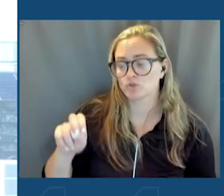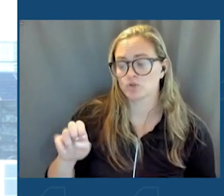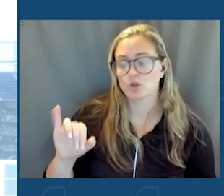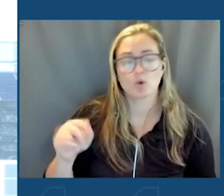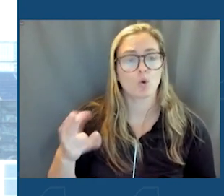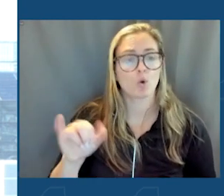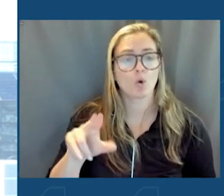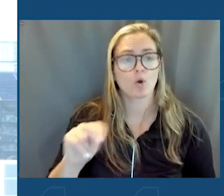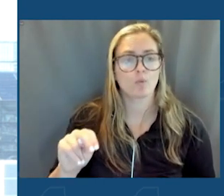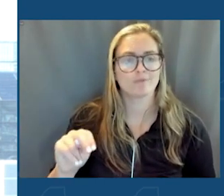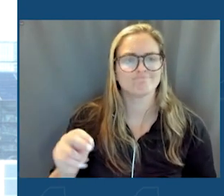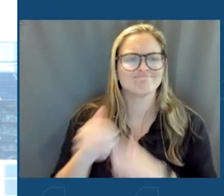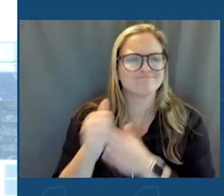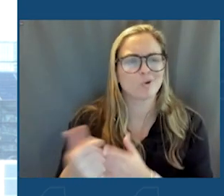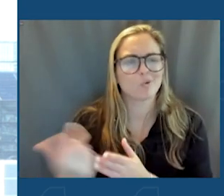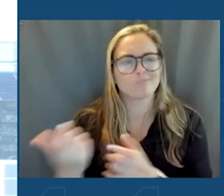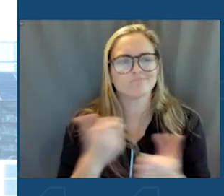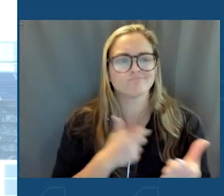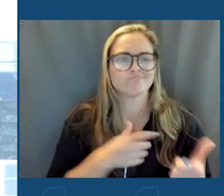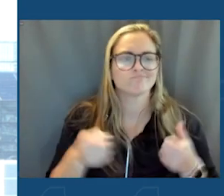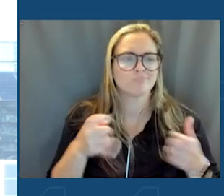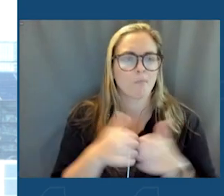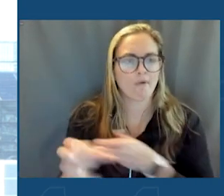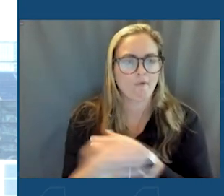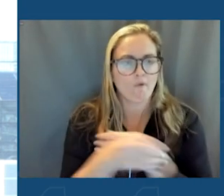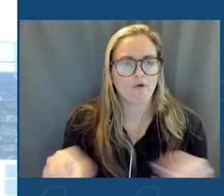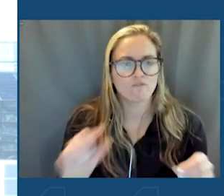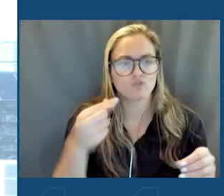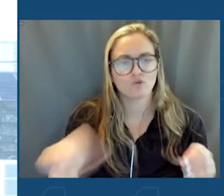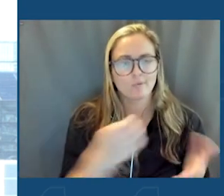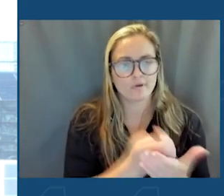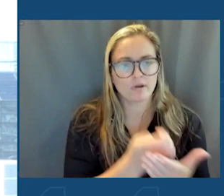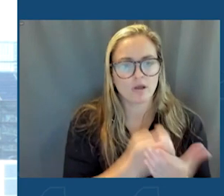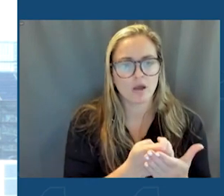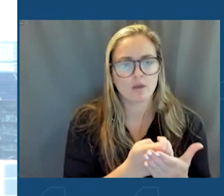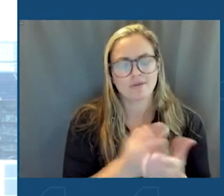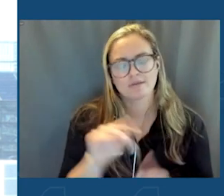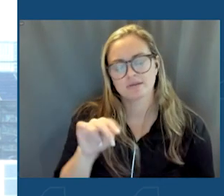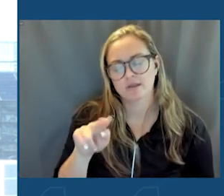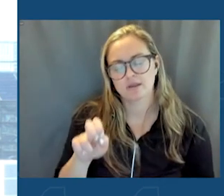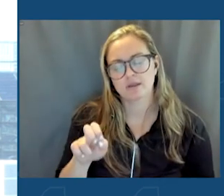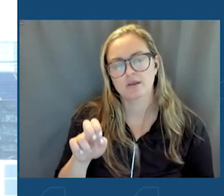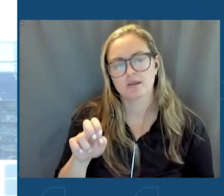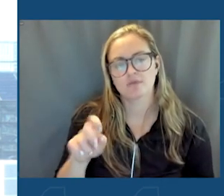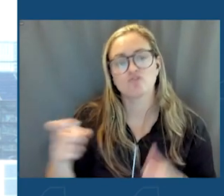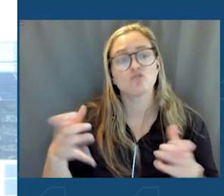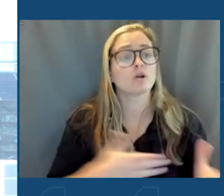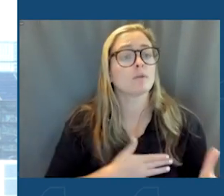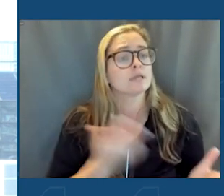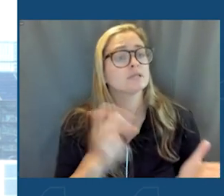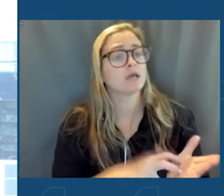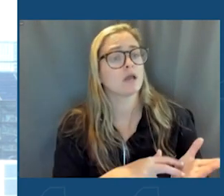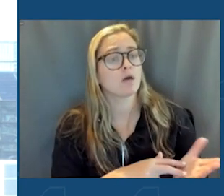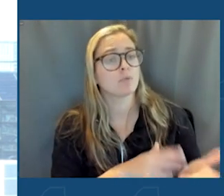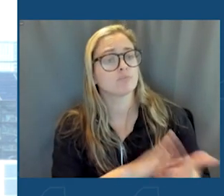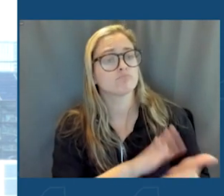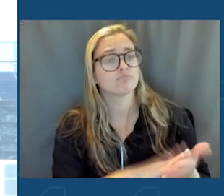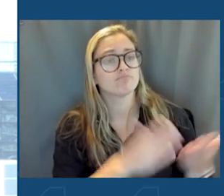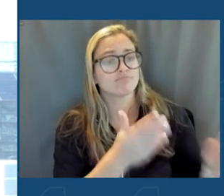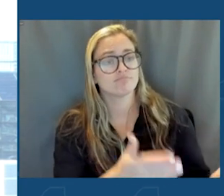my Office of Climate Action and the Green Economy, serving as an executive director. Jane, please stand up and take a bow. Jane is with us today.